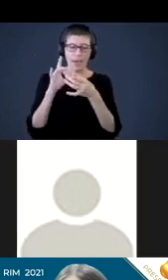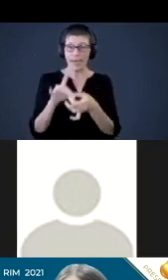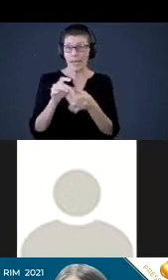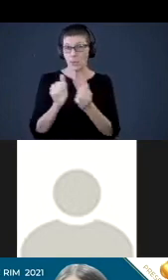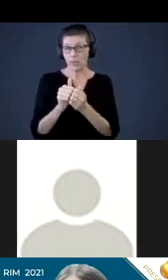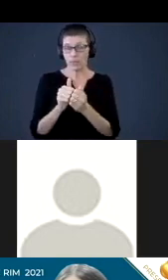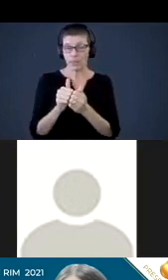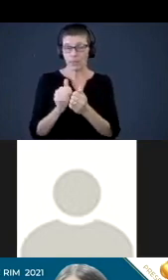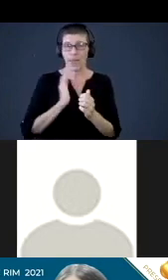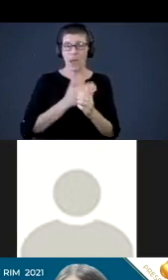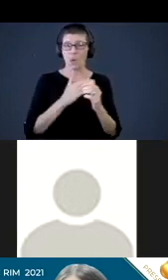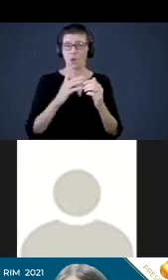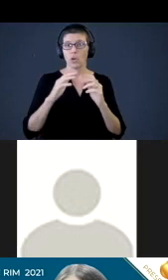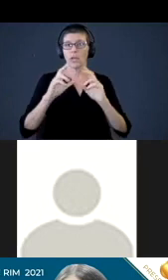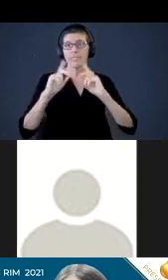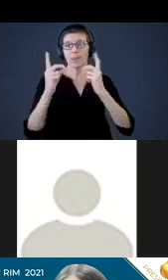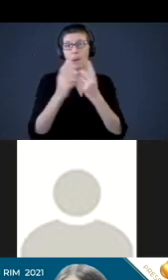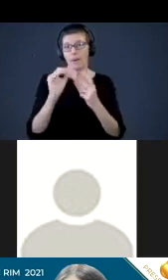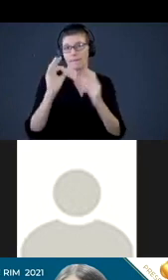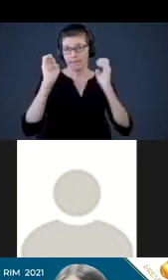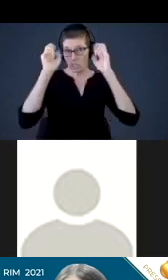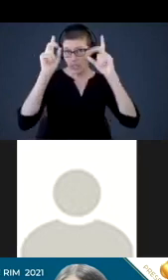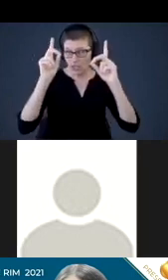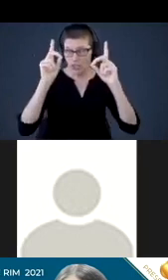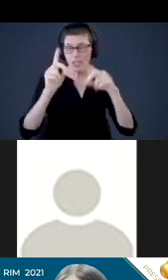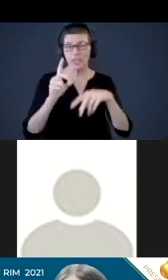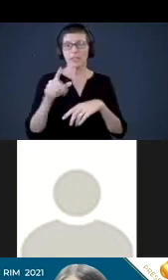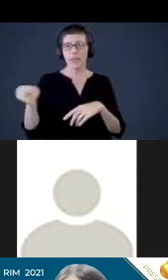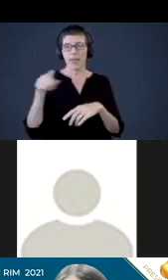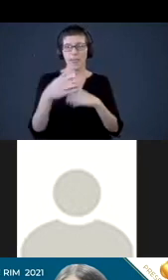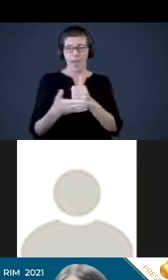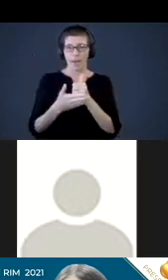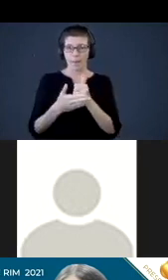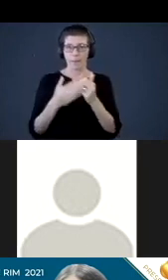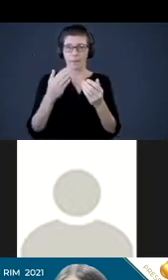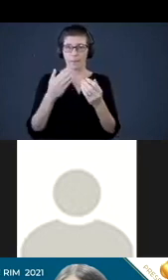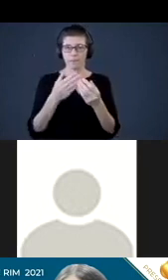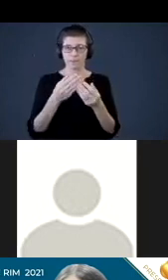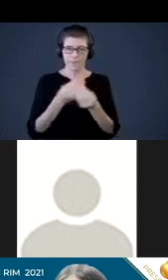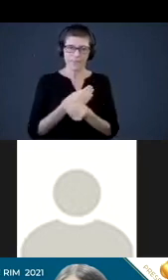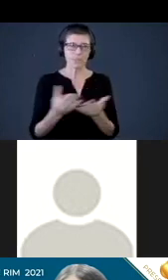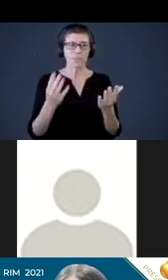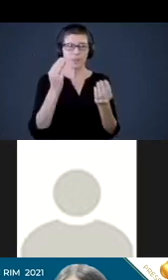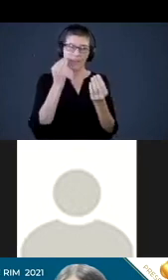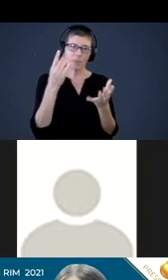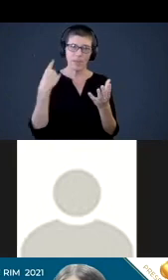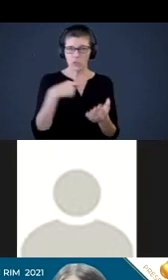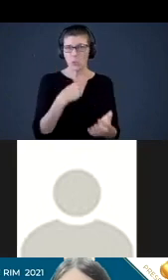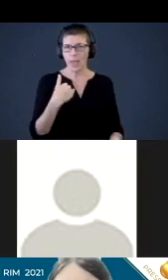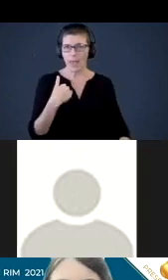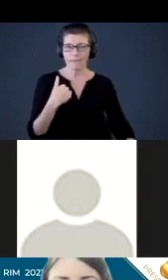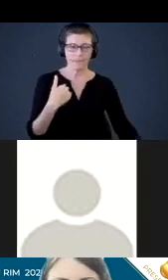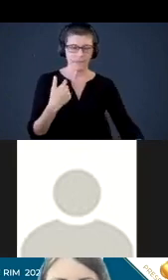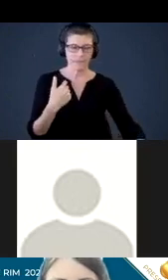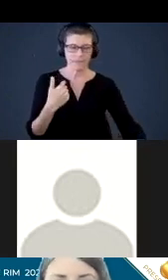our Department of Education and they help out in distributing any information that we have to